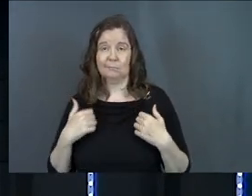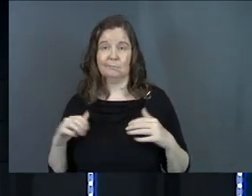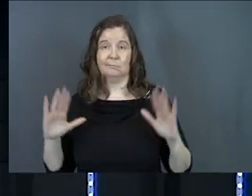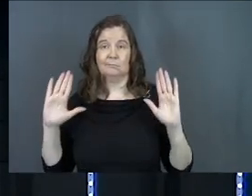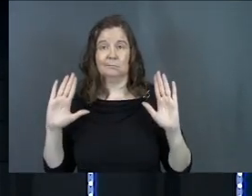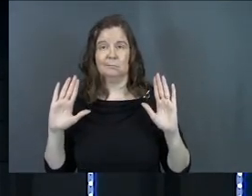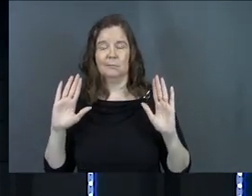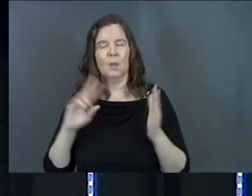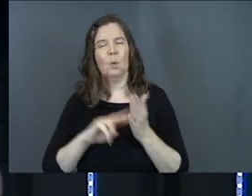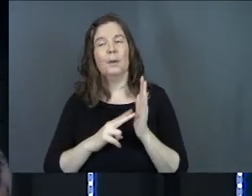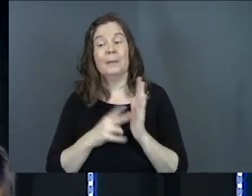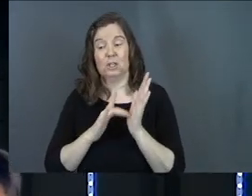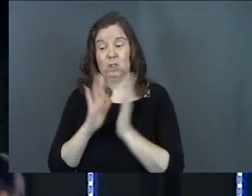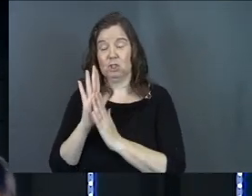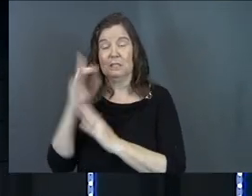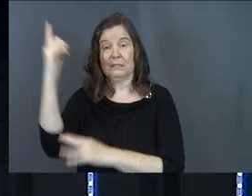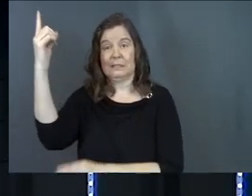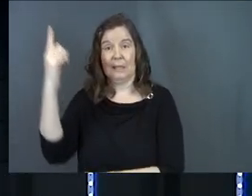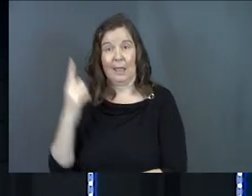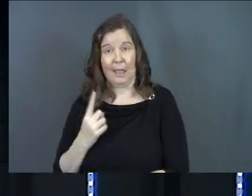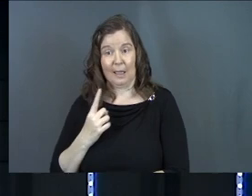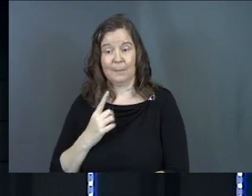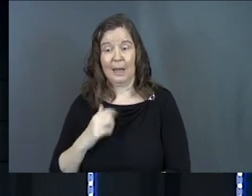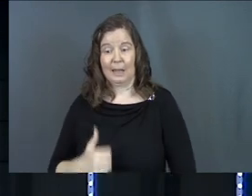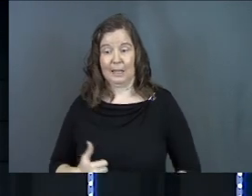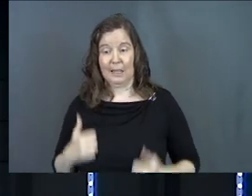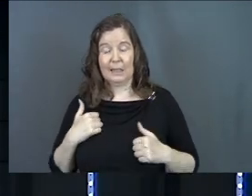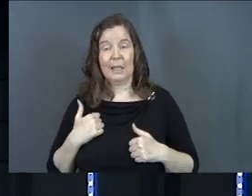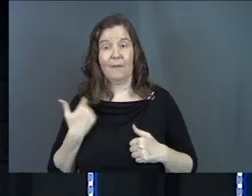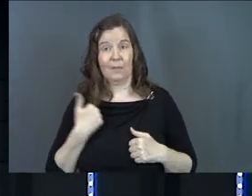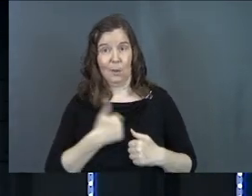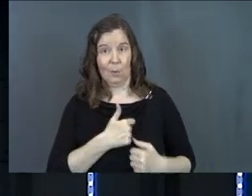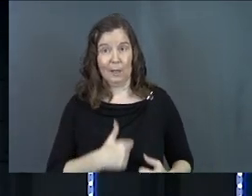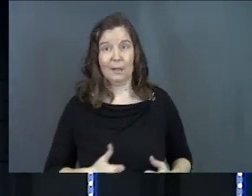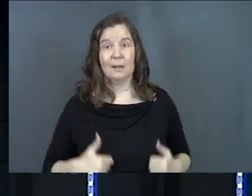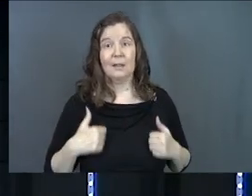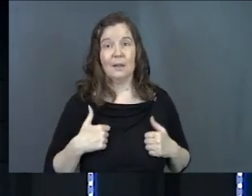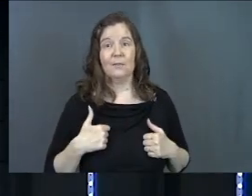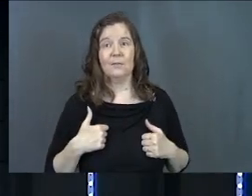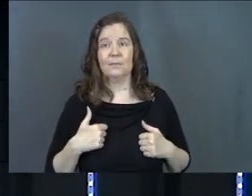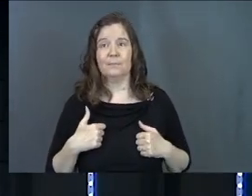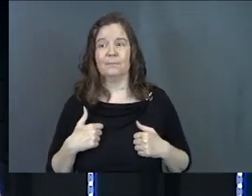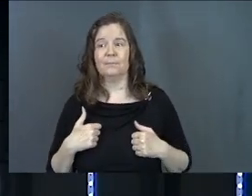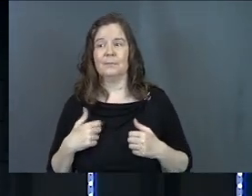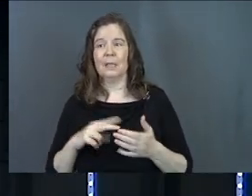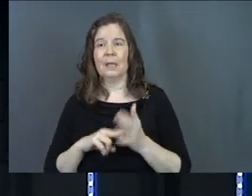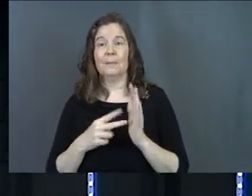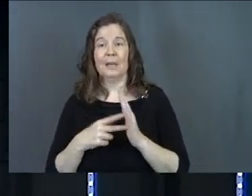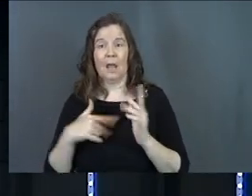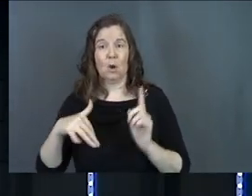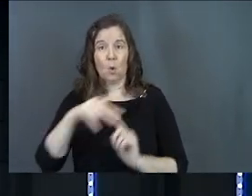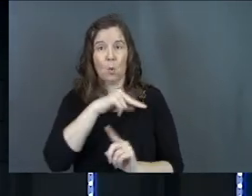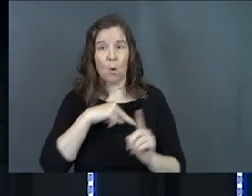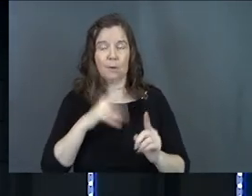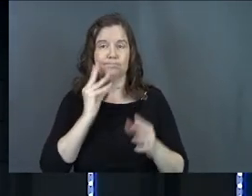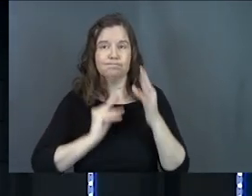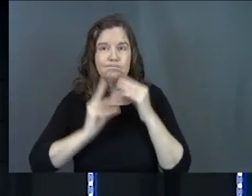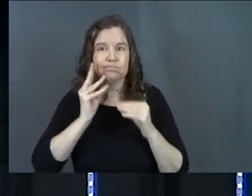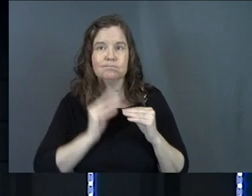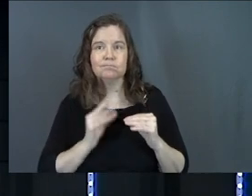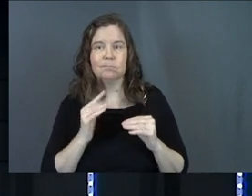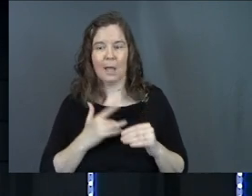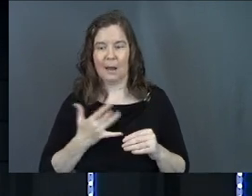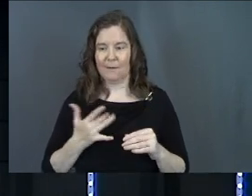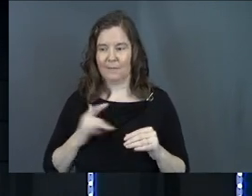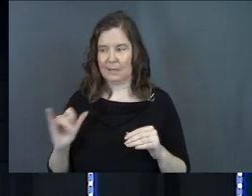And what does that mean? It means Jesus came down and he lived the life that we live. It means that he had to walk around in our shoes and